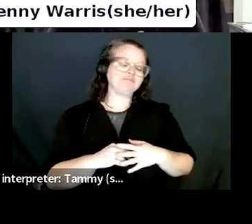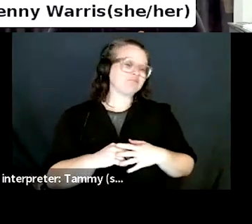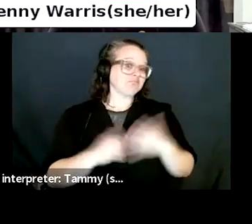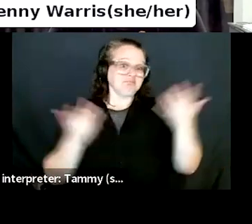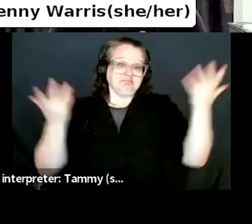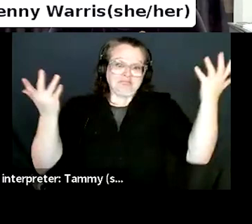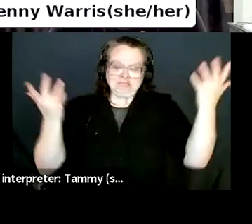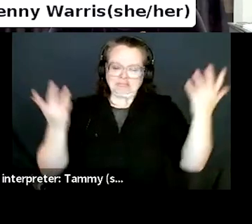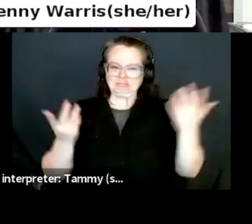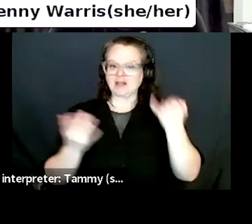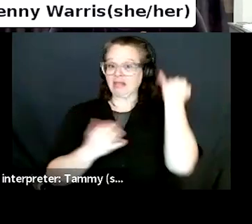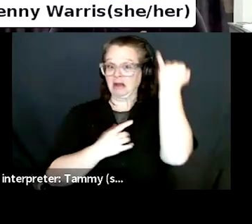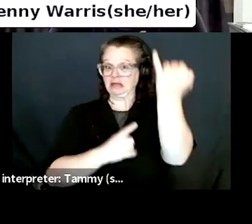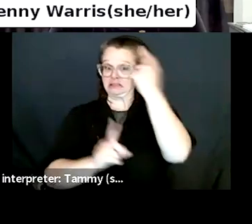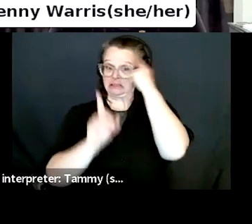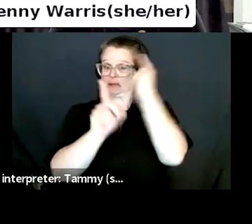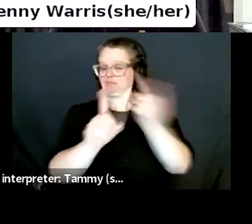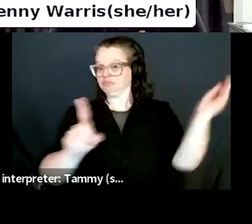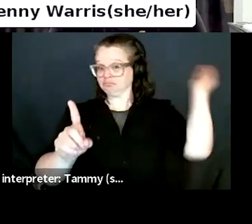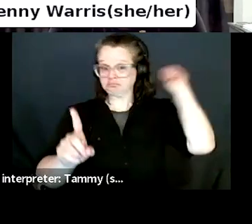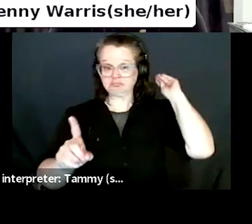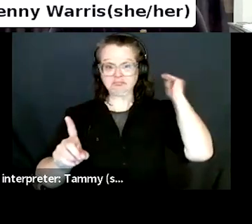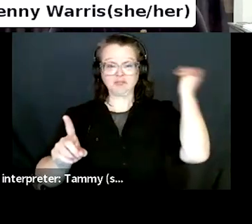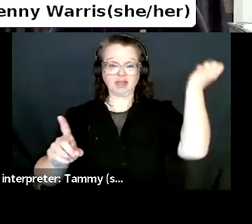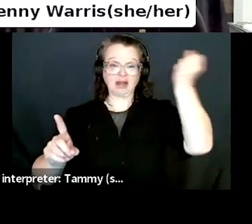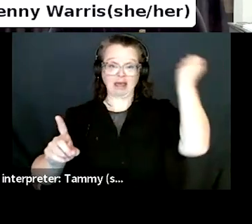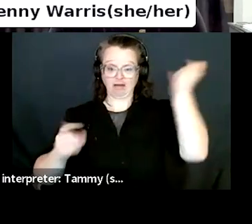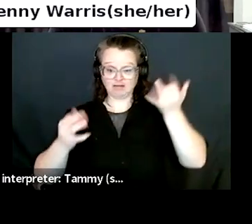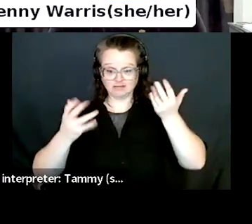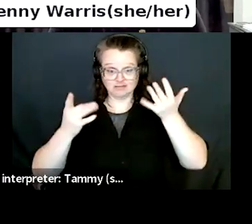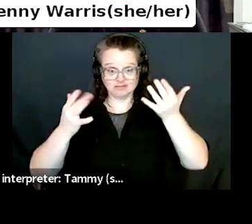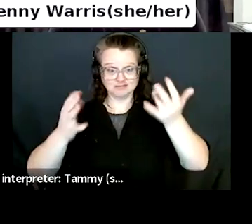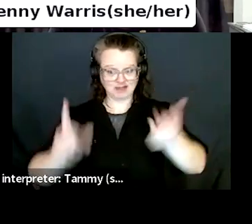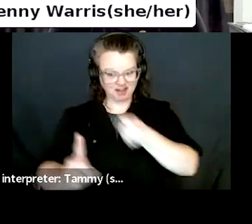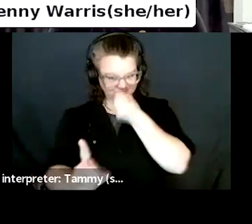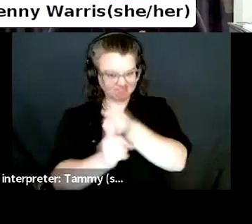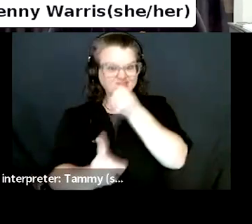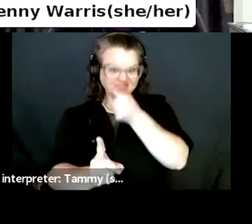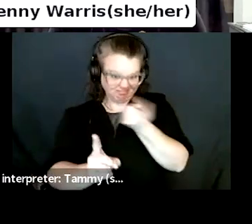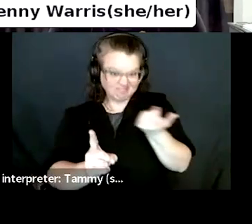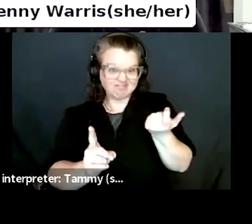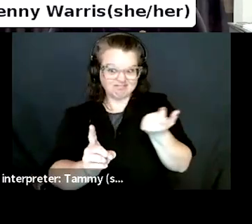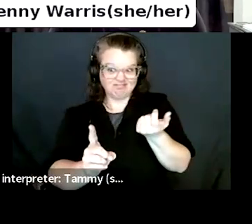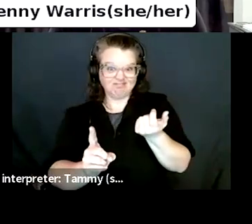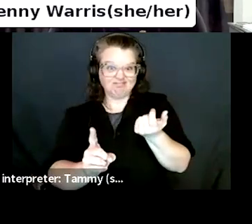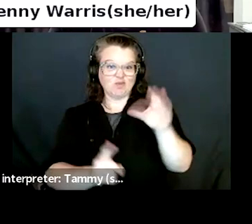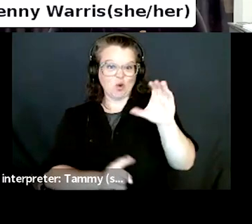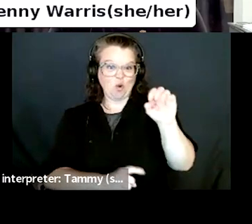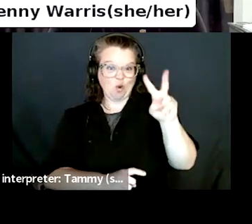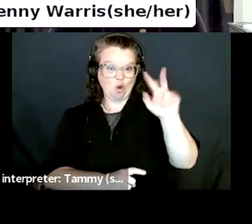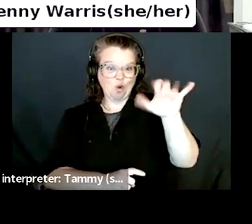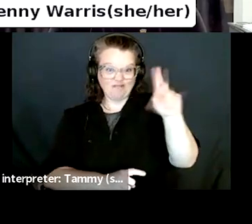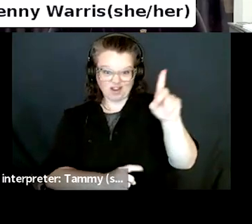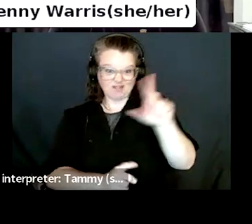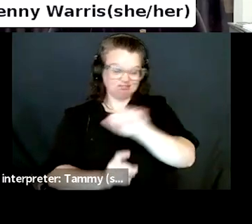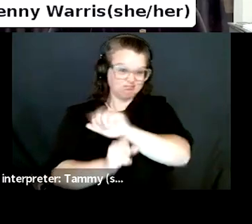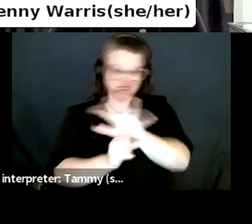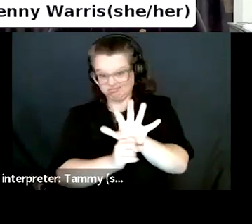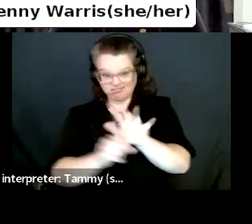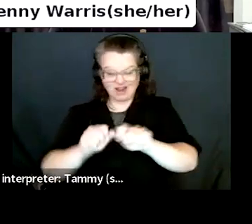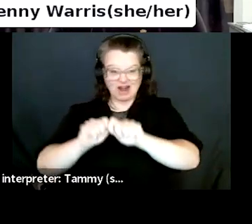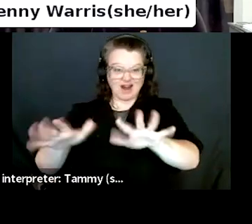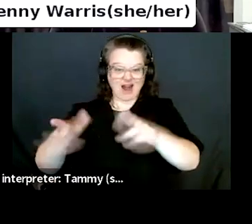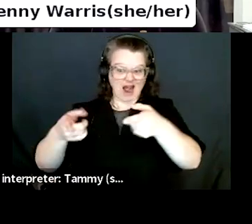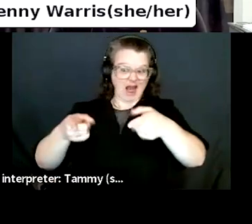happened that our timing worked out. And like I said, in our case, it was, perfect timing.